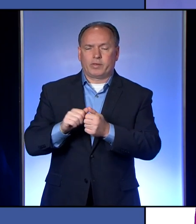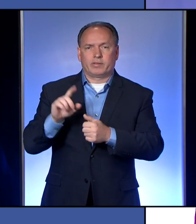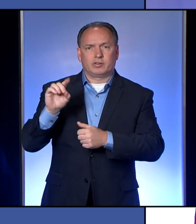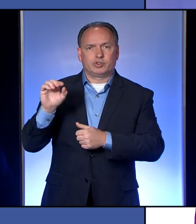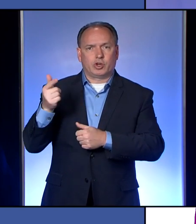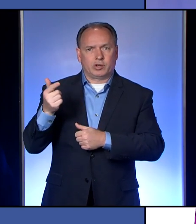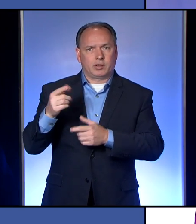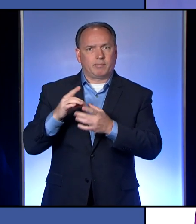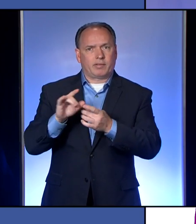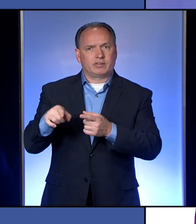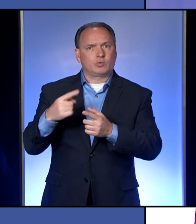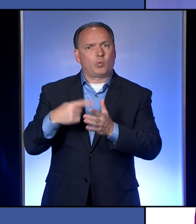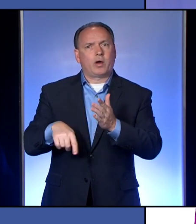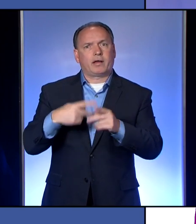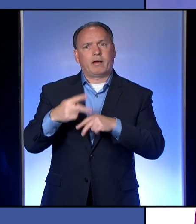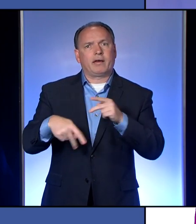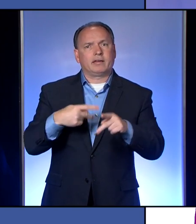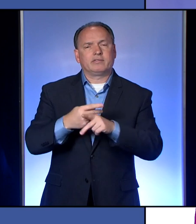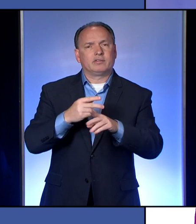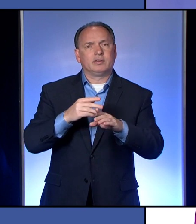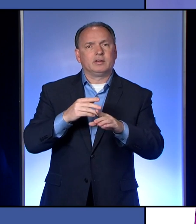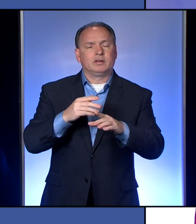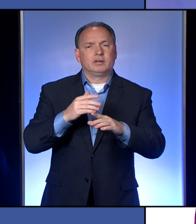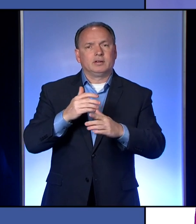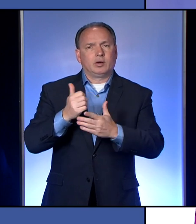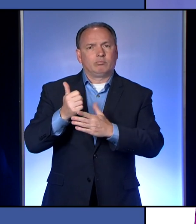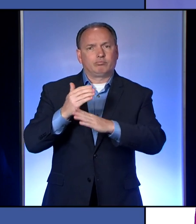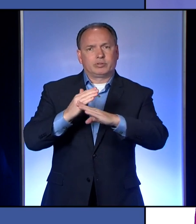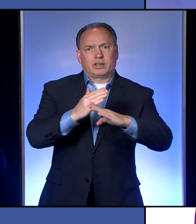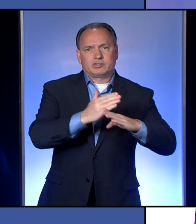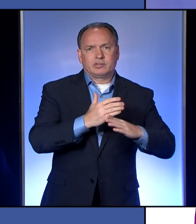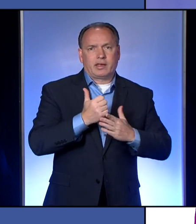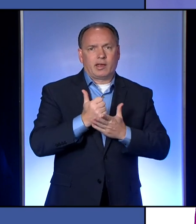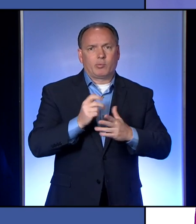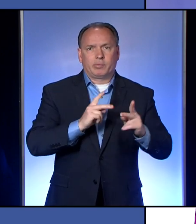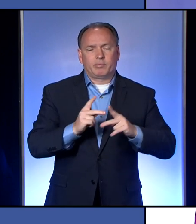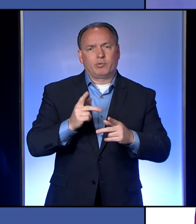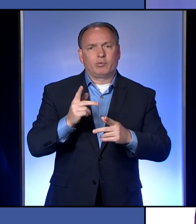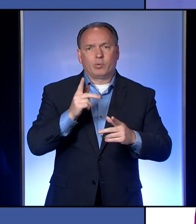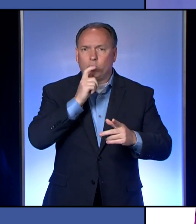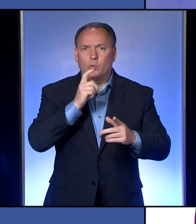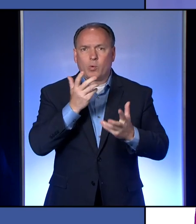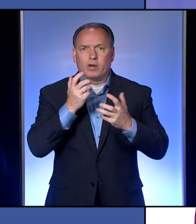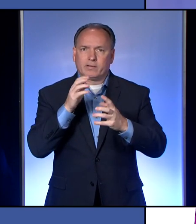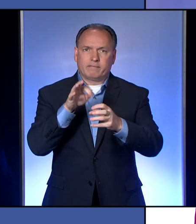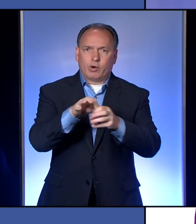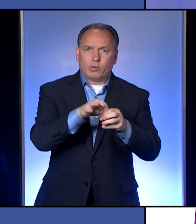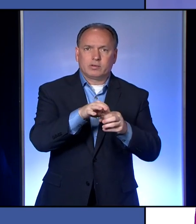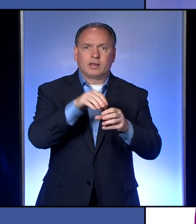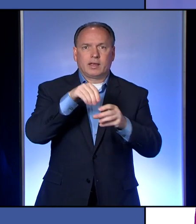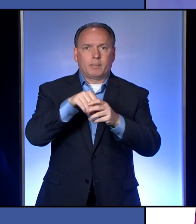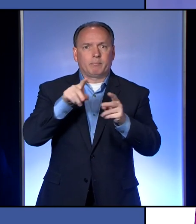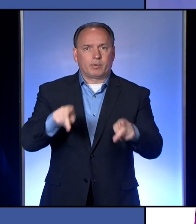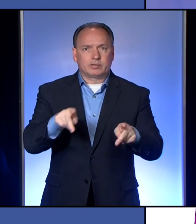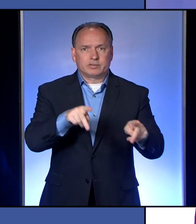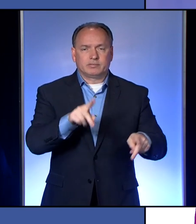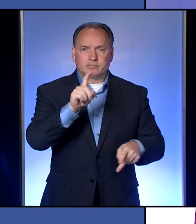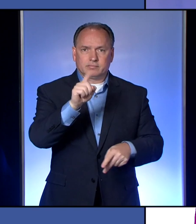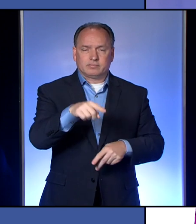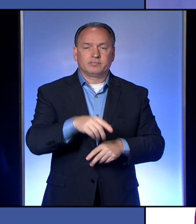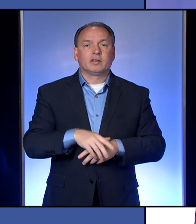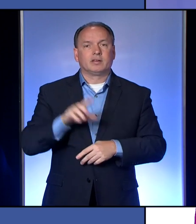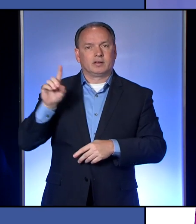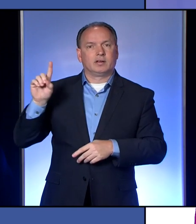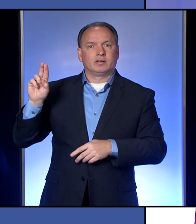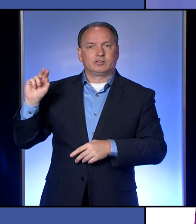precautions will there be in place that data help protect folks who go out to vote? So actually, Doug Smith